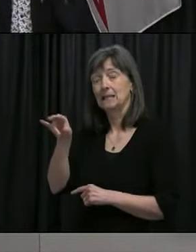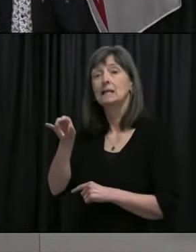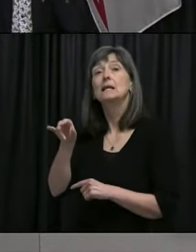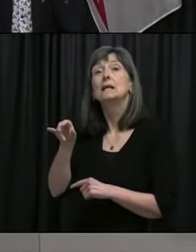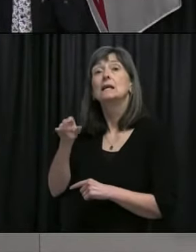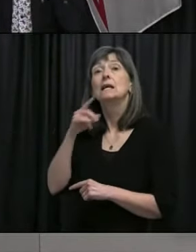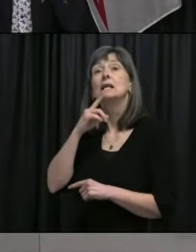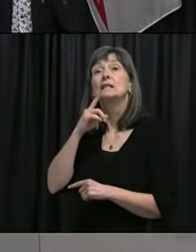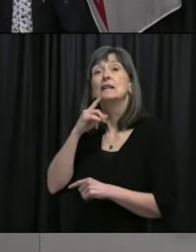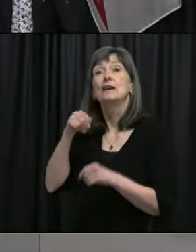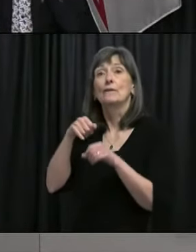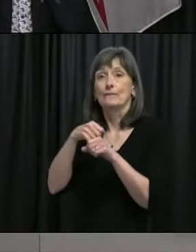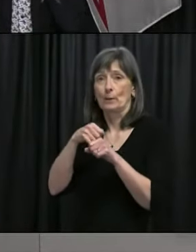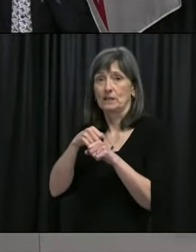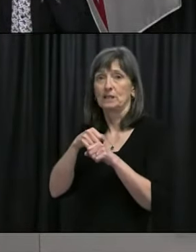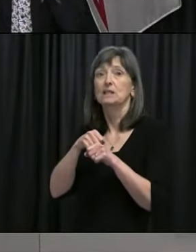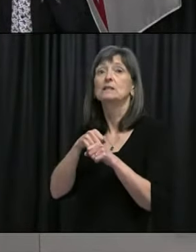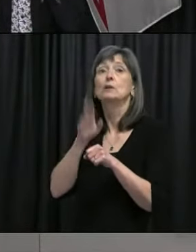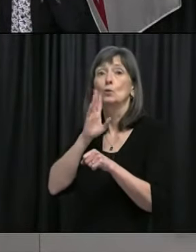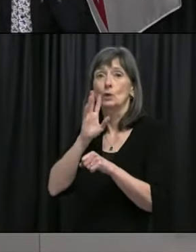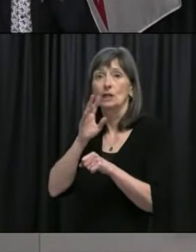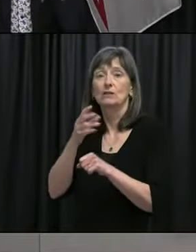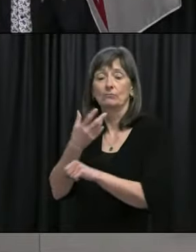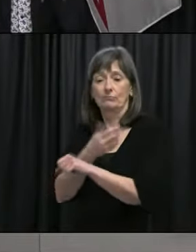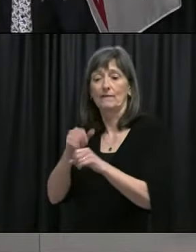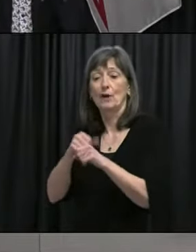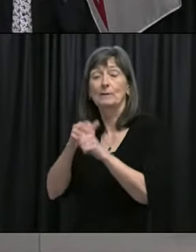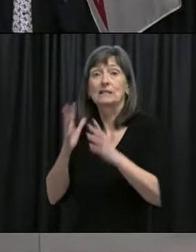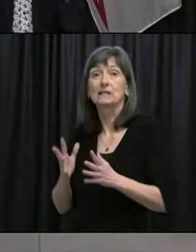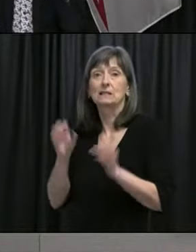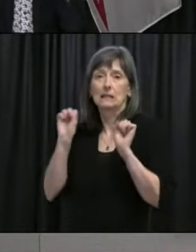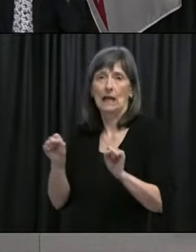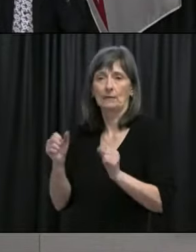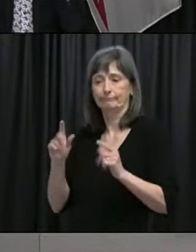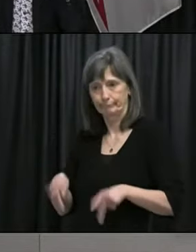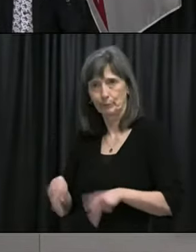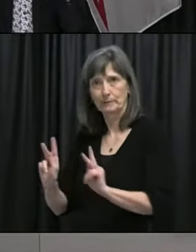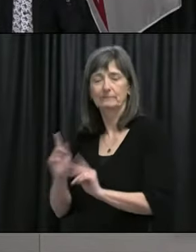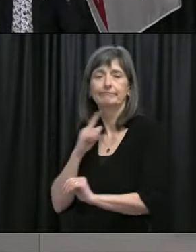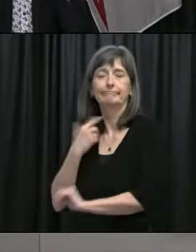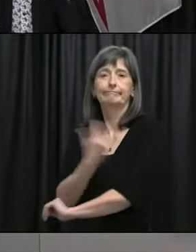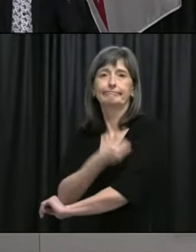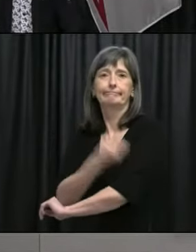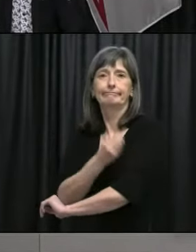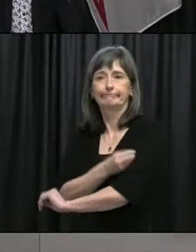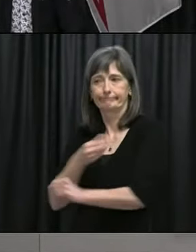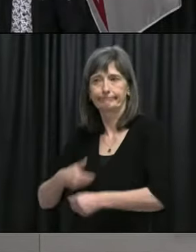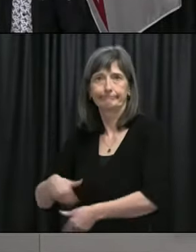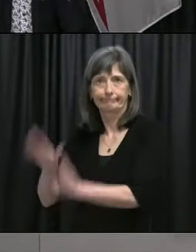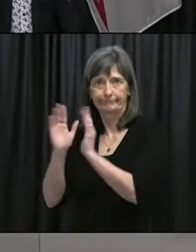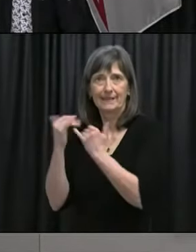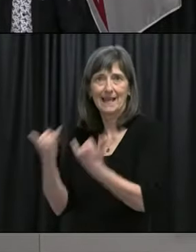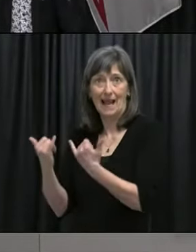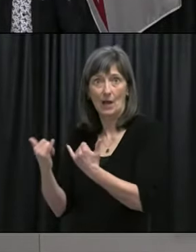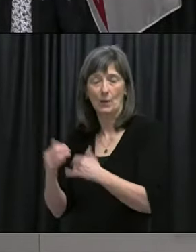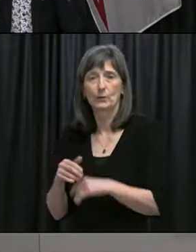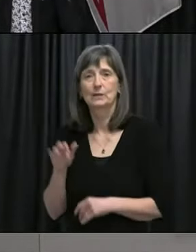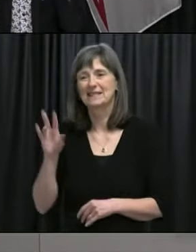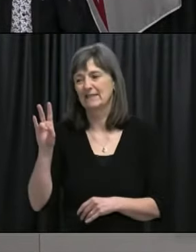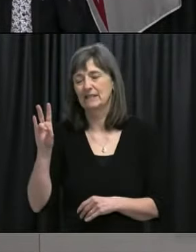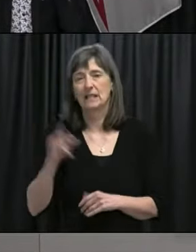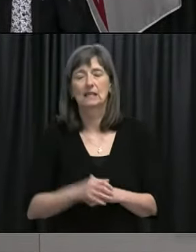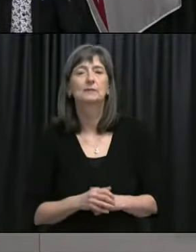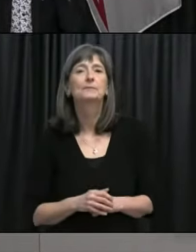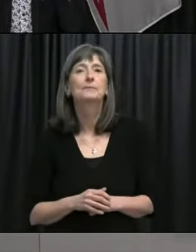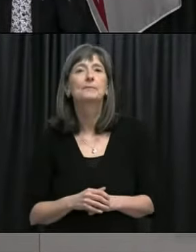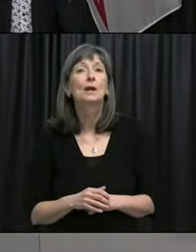vaccine rollout. Can you tell us about the plans for using – using pharmacies and how, I guess, the